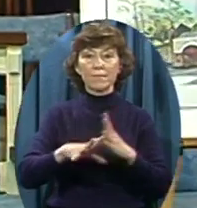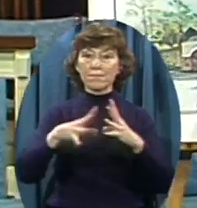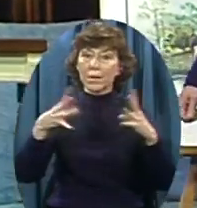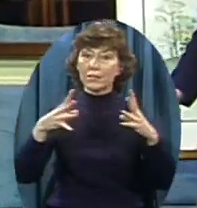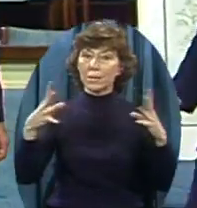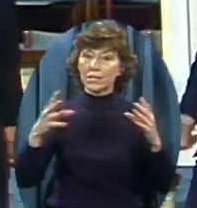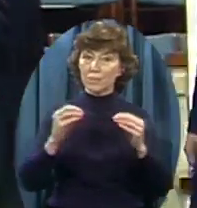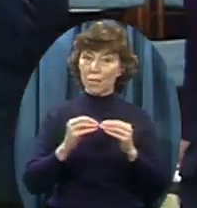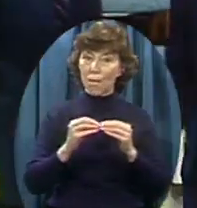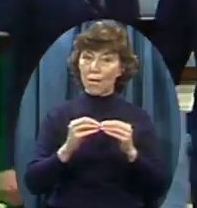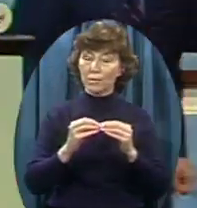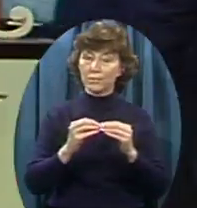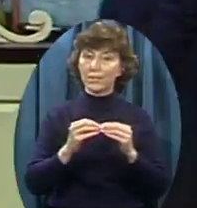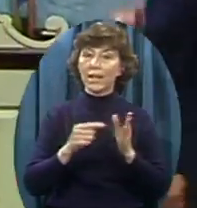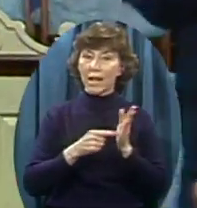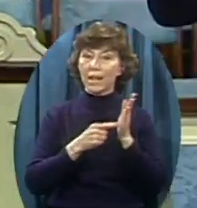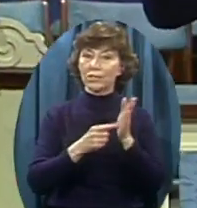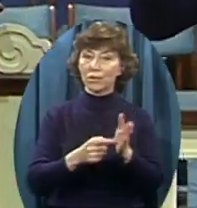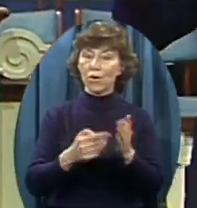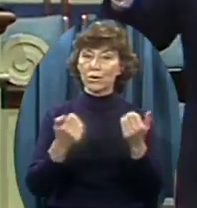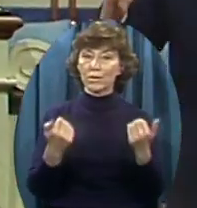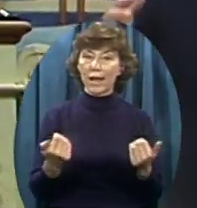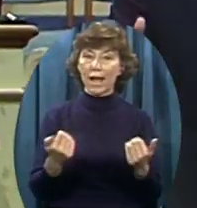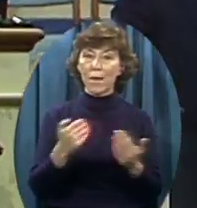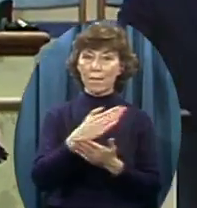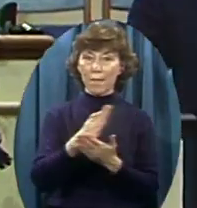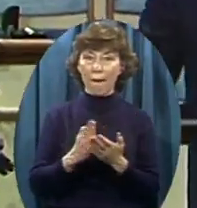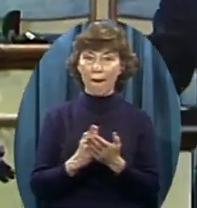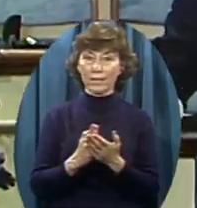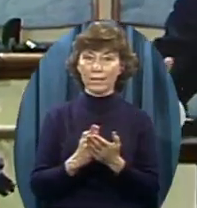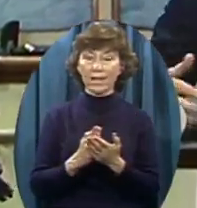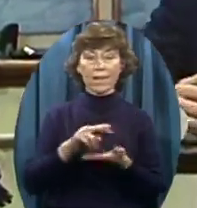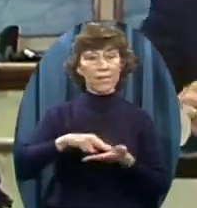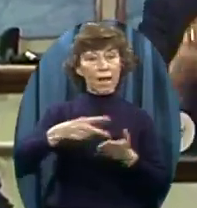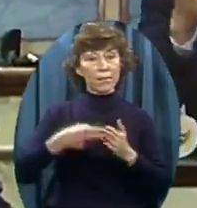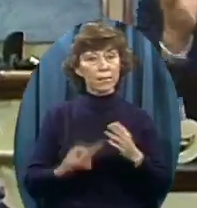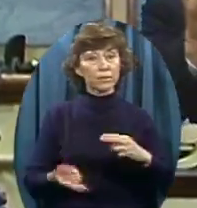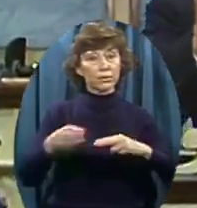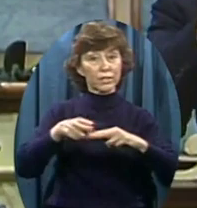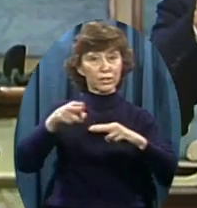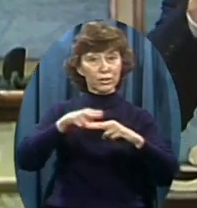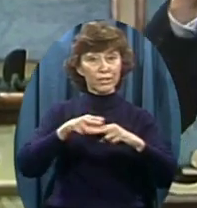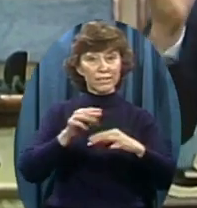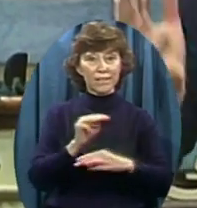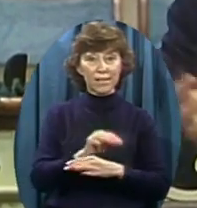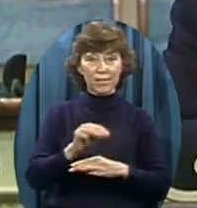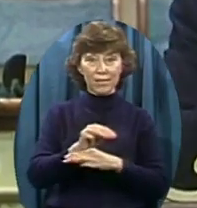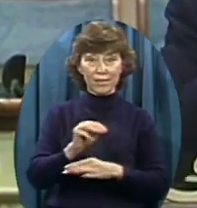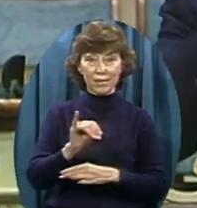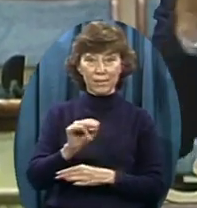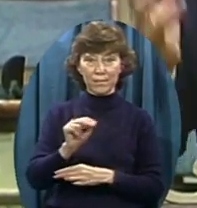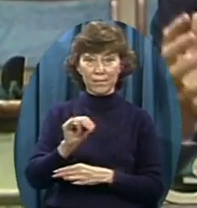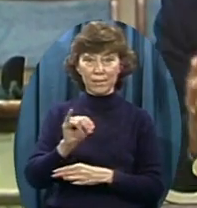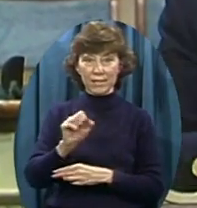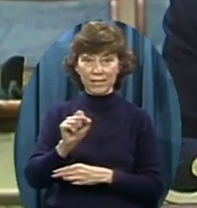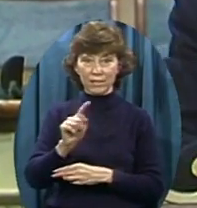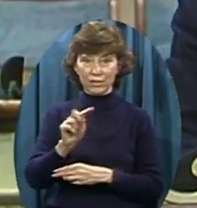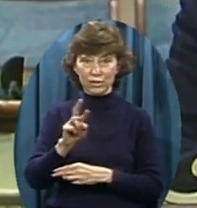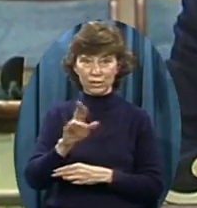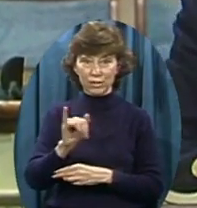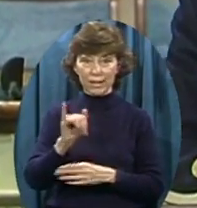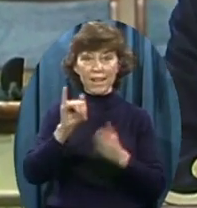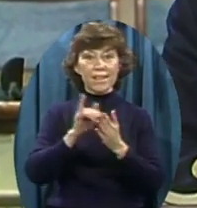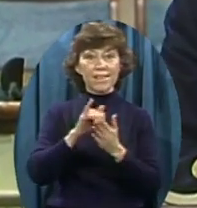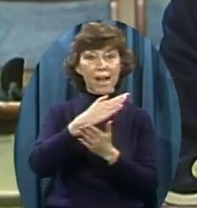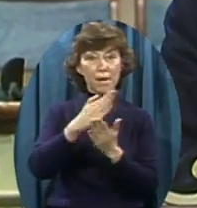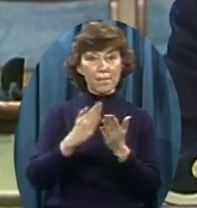have shown you And much more Involves doubling the ministry And that part of it The academic part of it The educational part of it